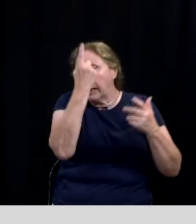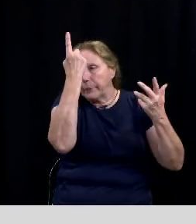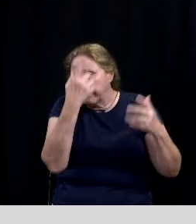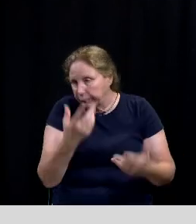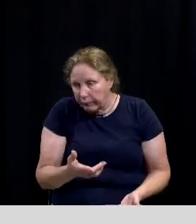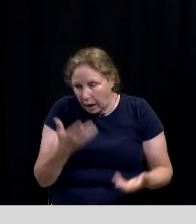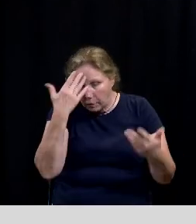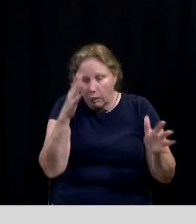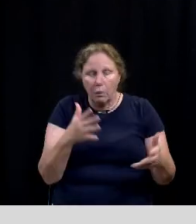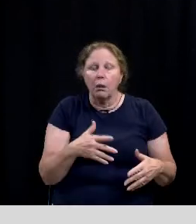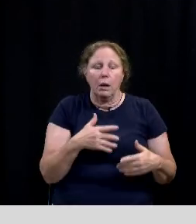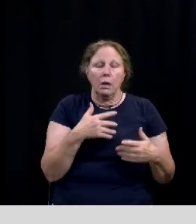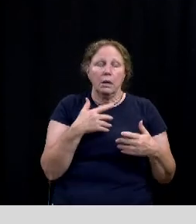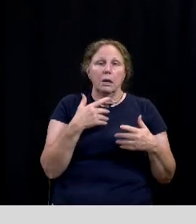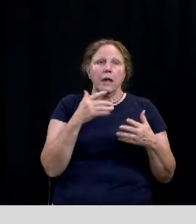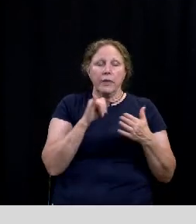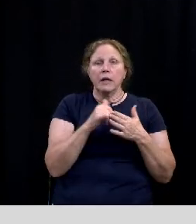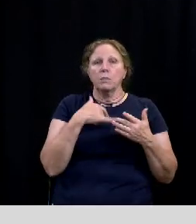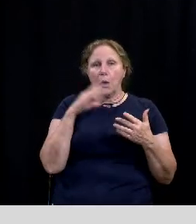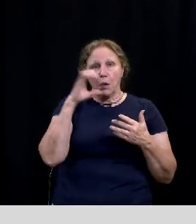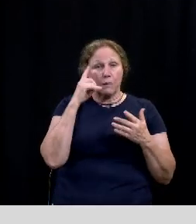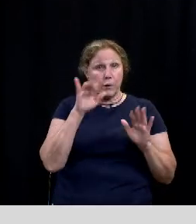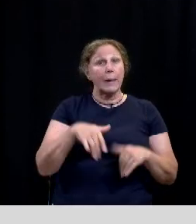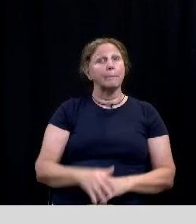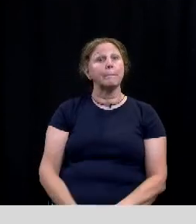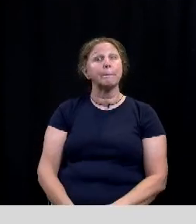so um that's what we're looking at